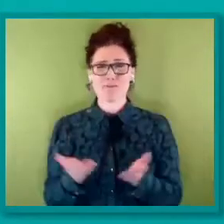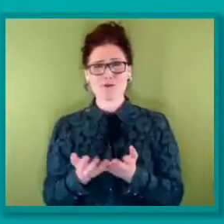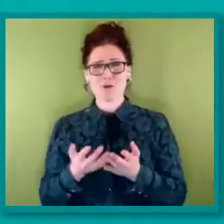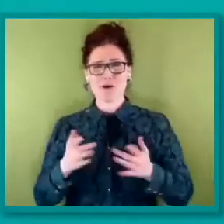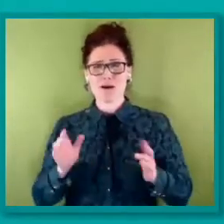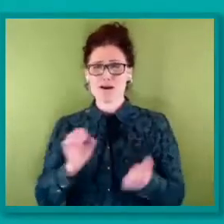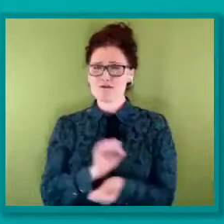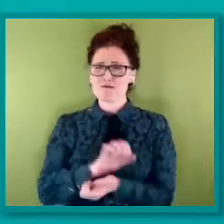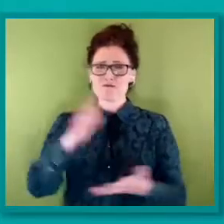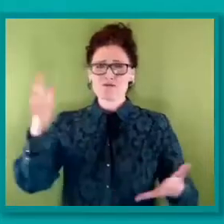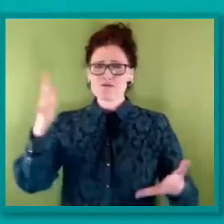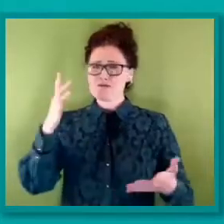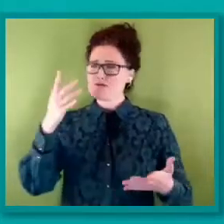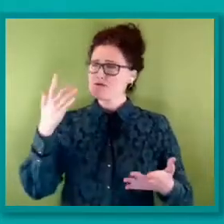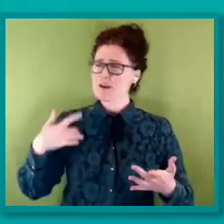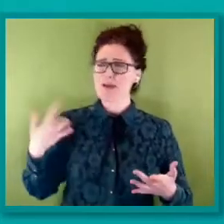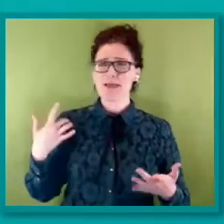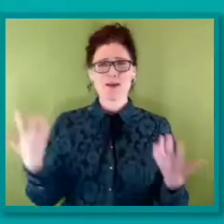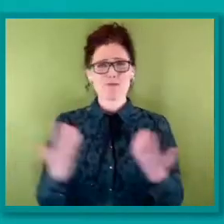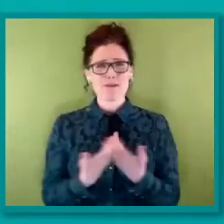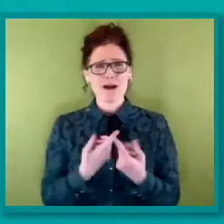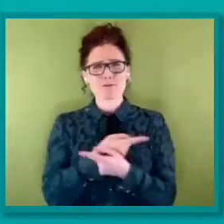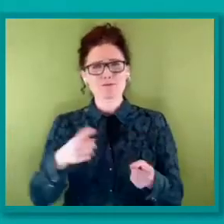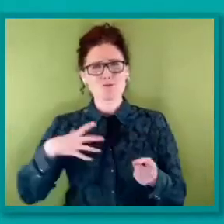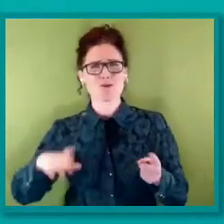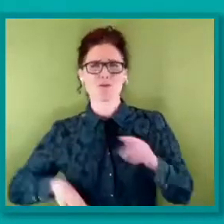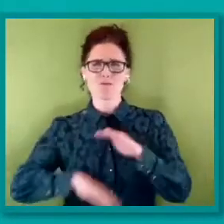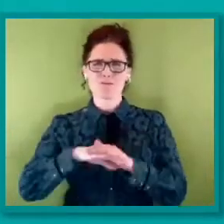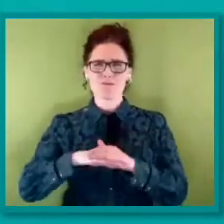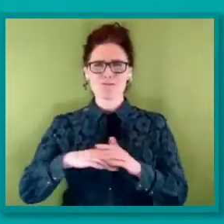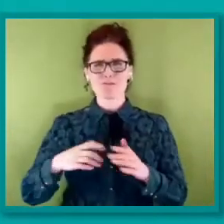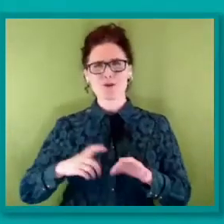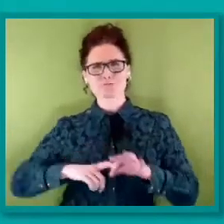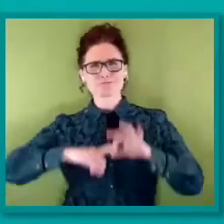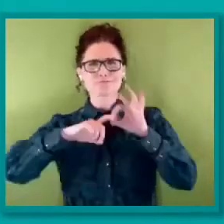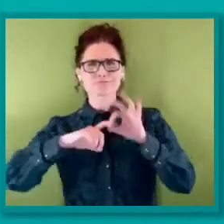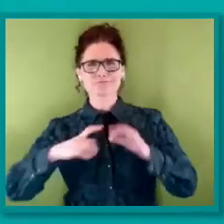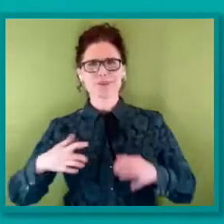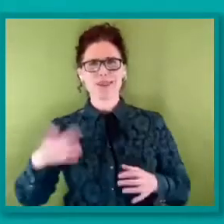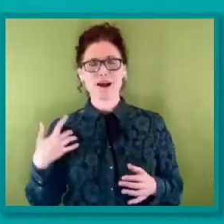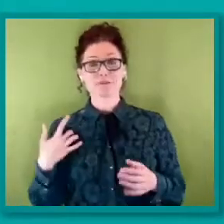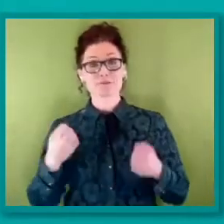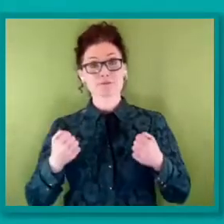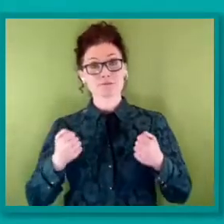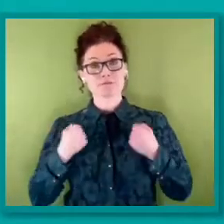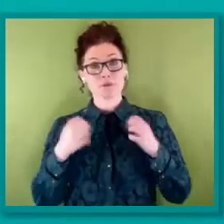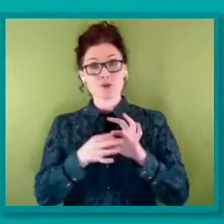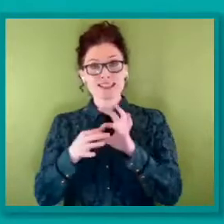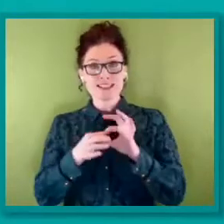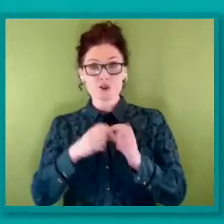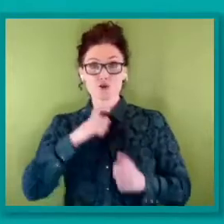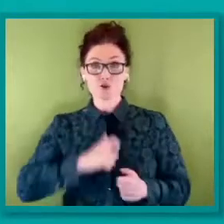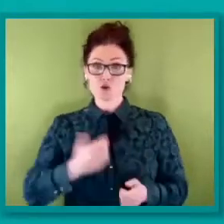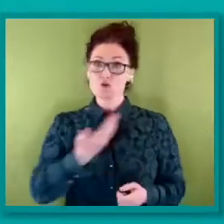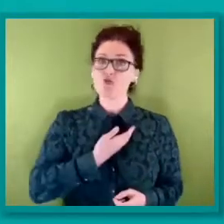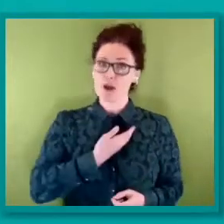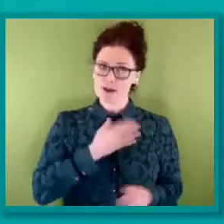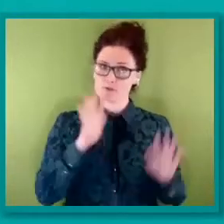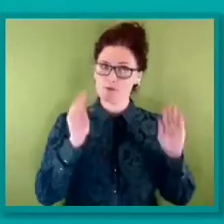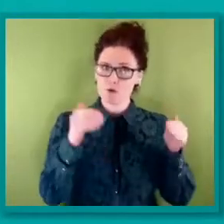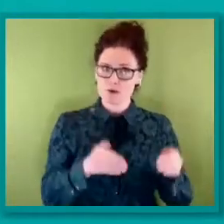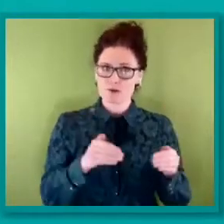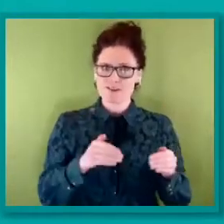full. You know, we set that bar high. We're a human rights organization. We're working to bring that world about by campaigning for